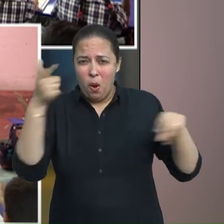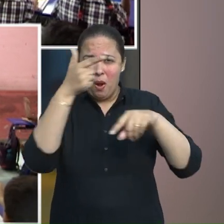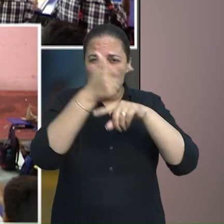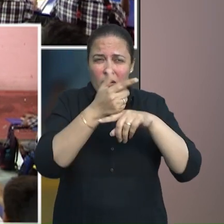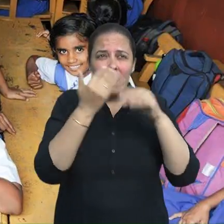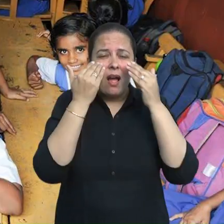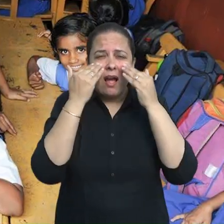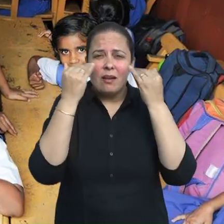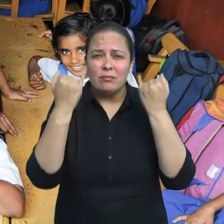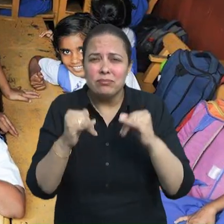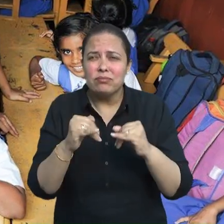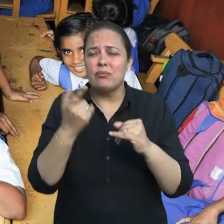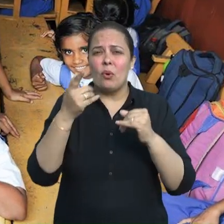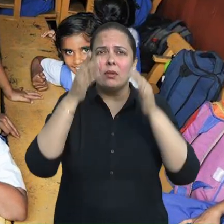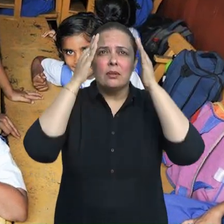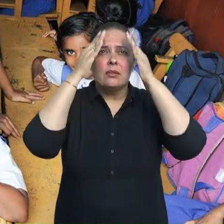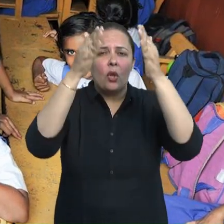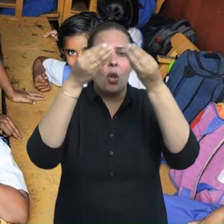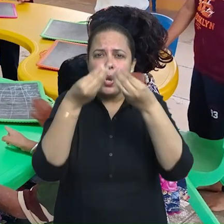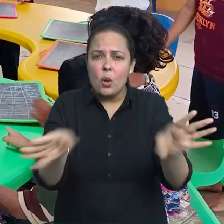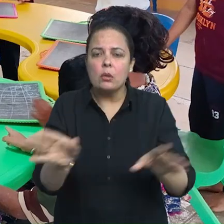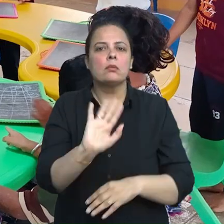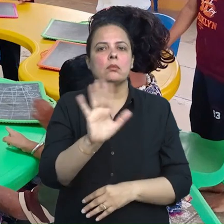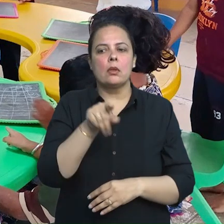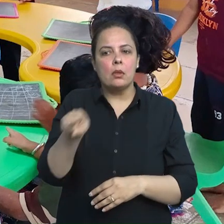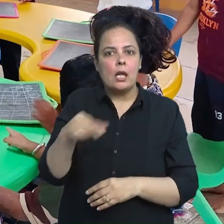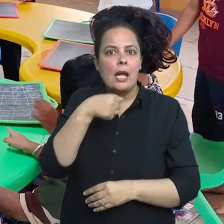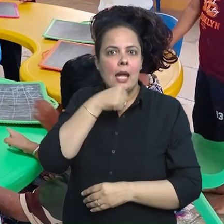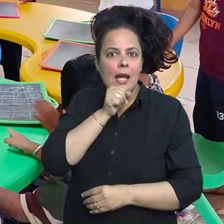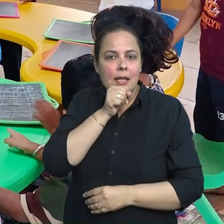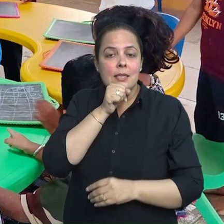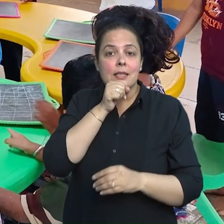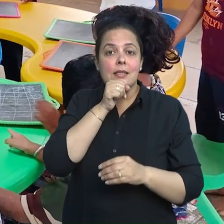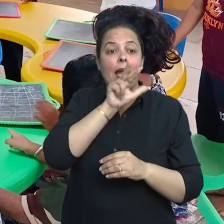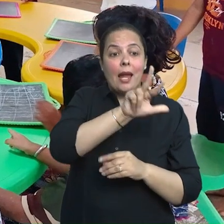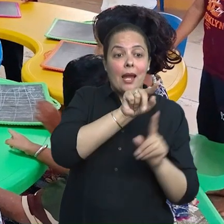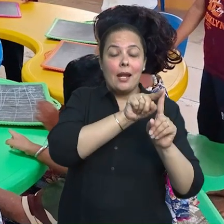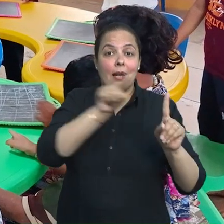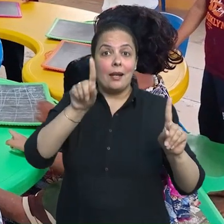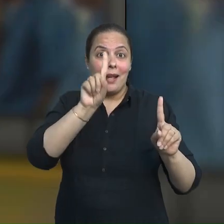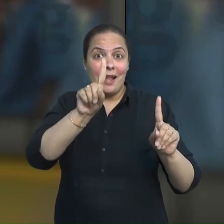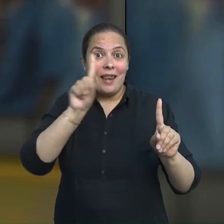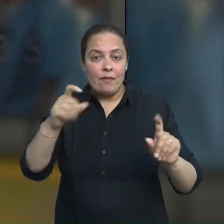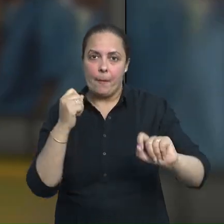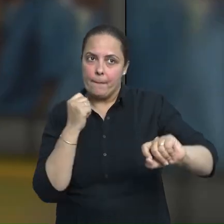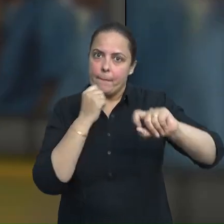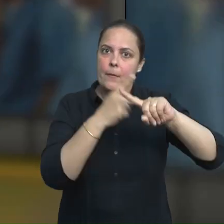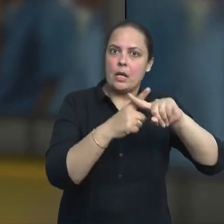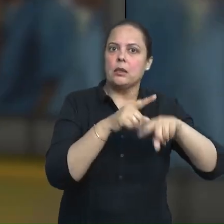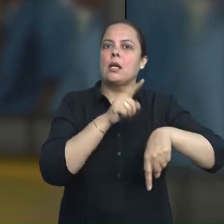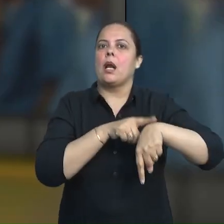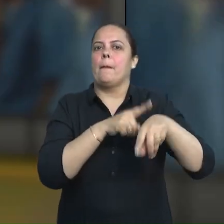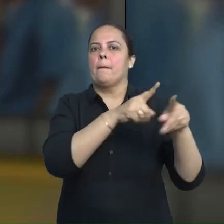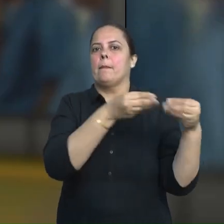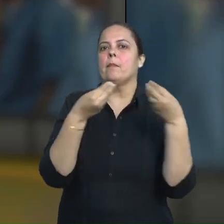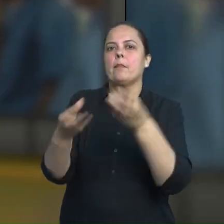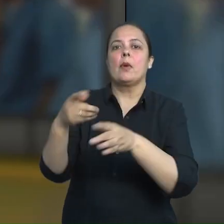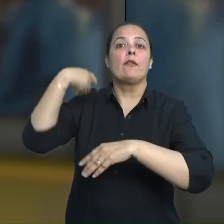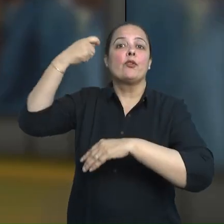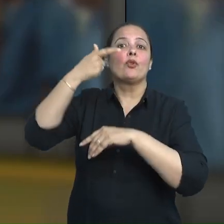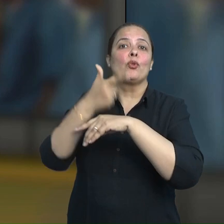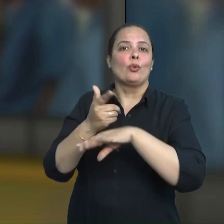into account the attention span of children in the 8 to 11 years of age group. The contextualization